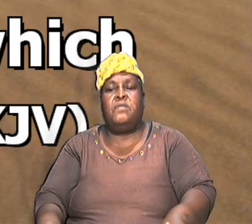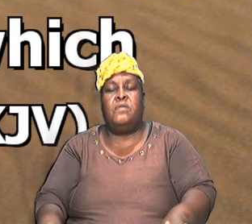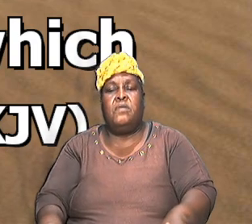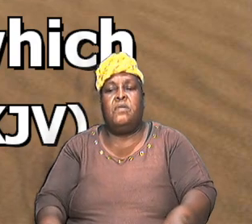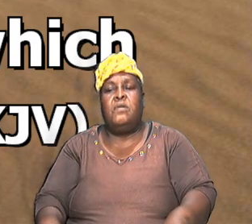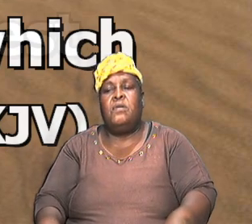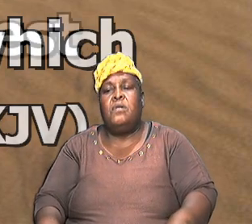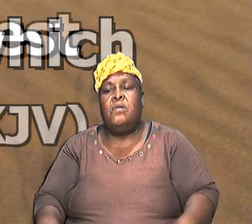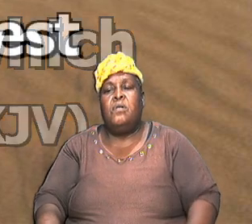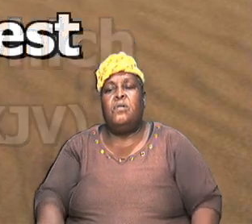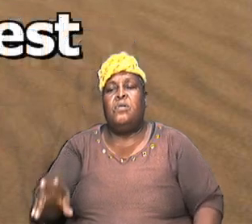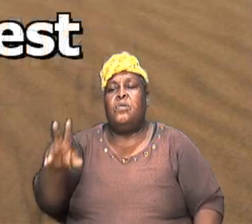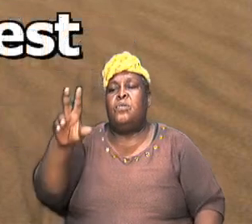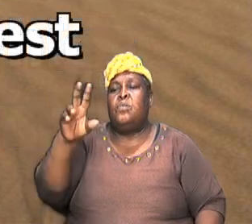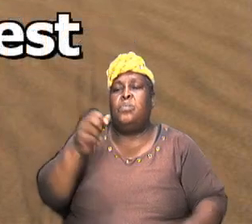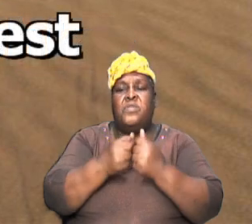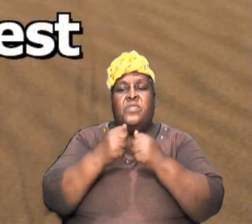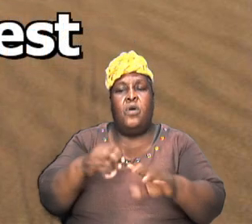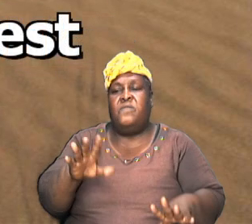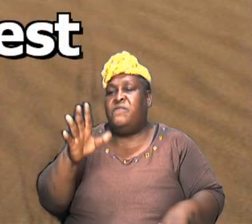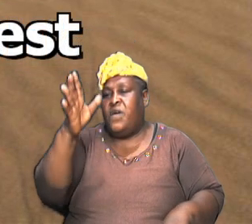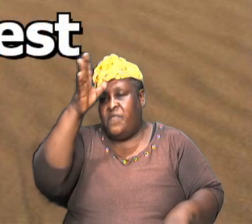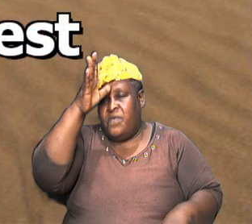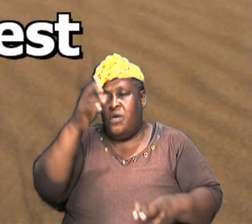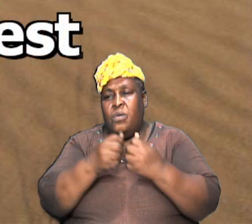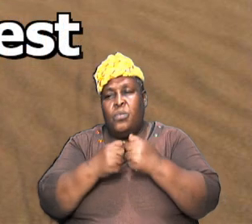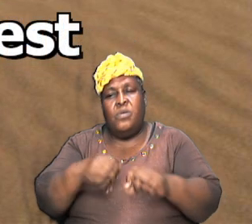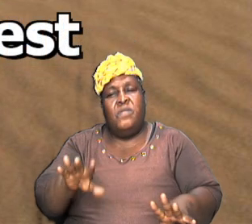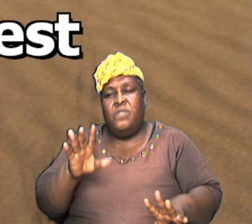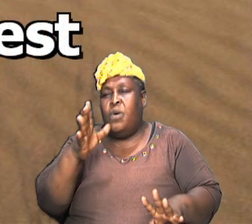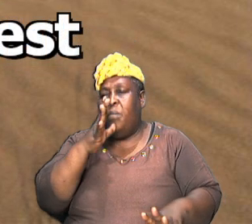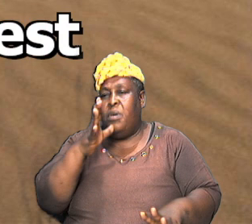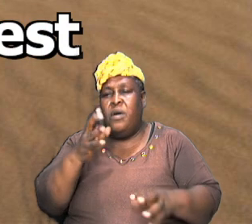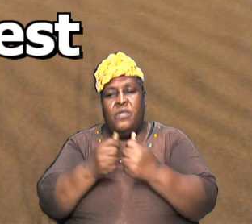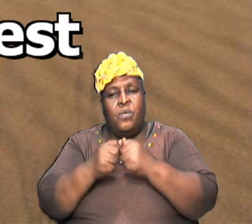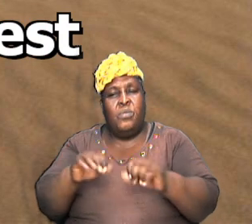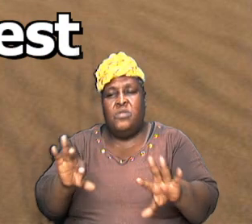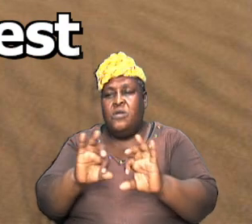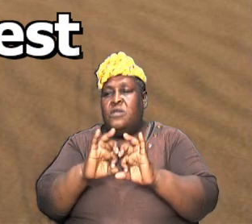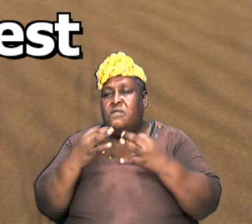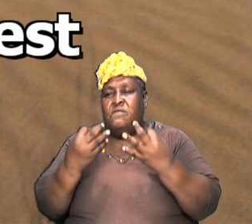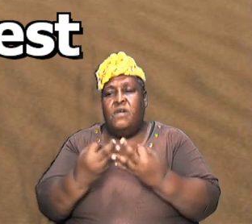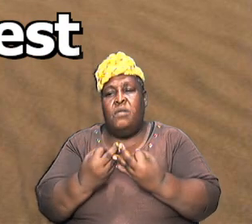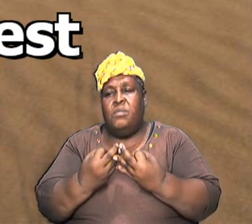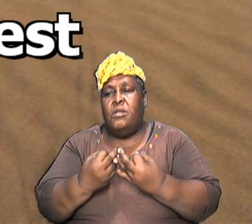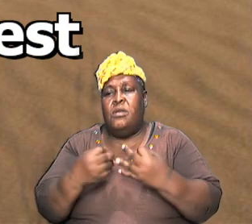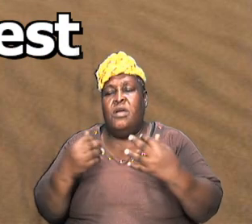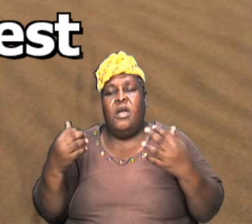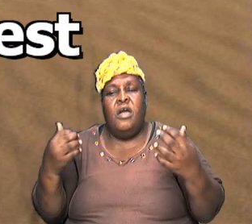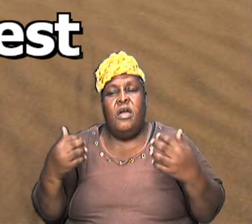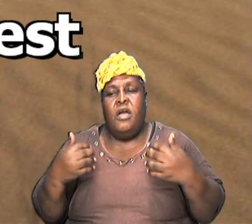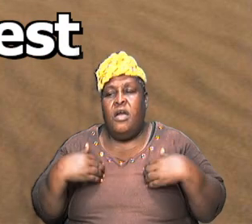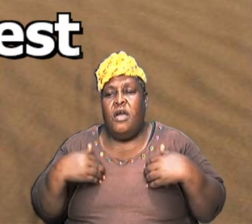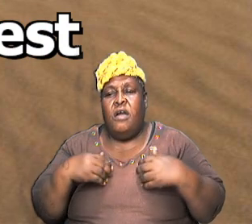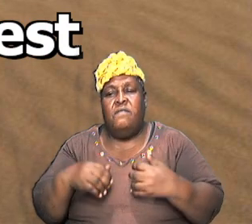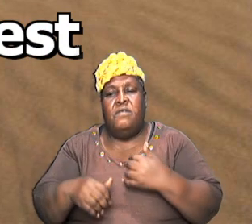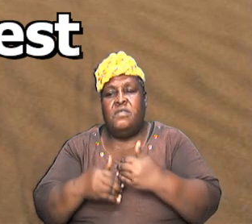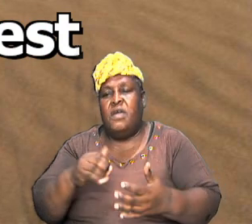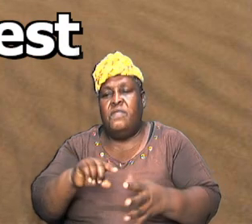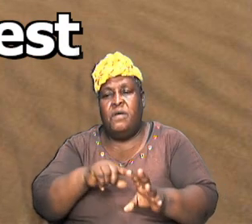peace without father without mother without descent